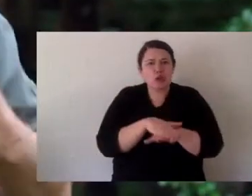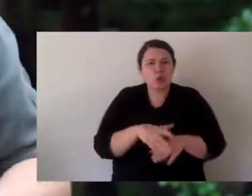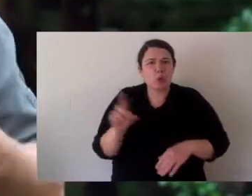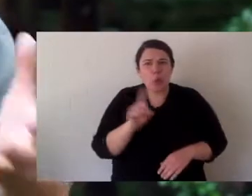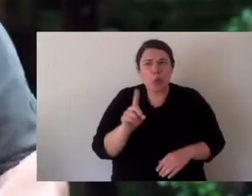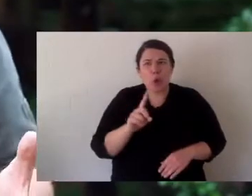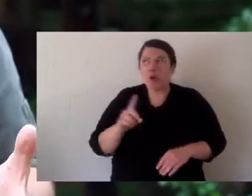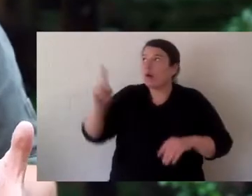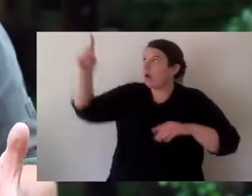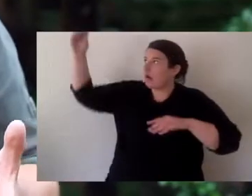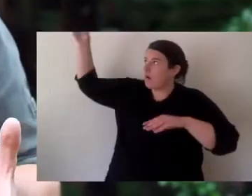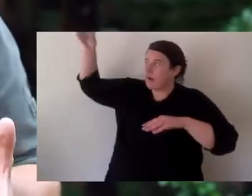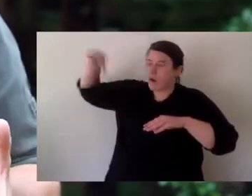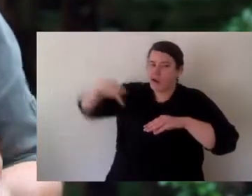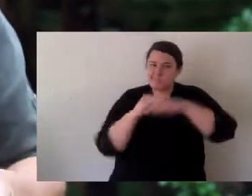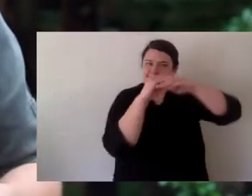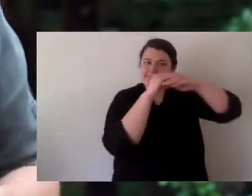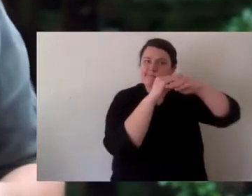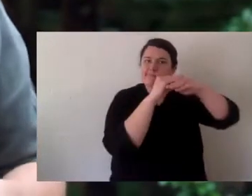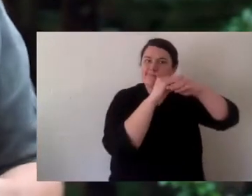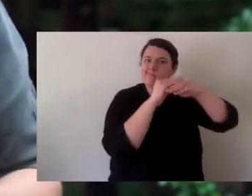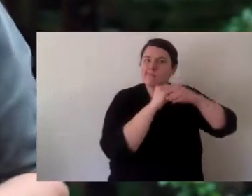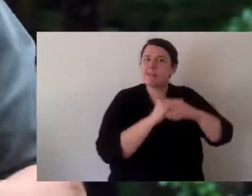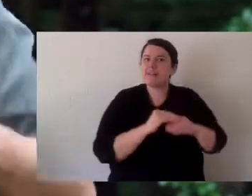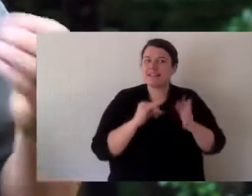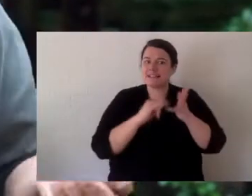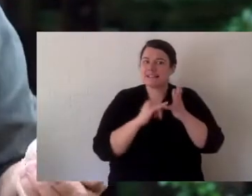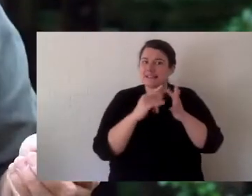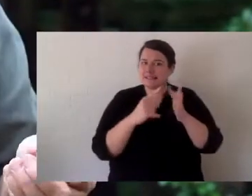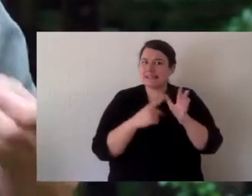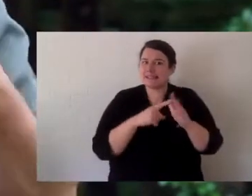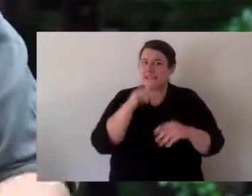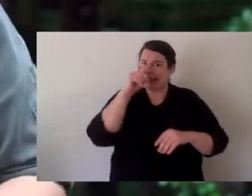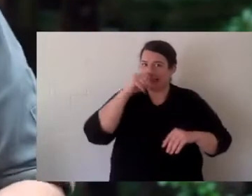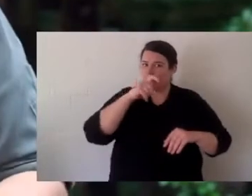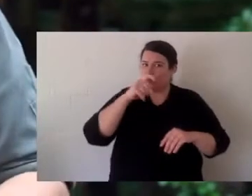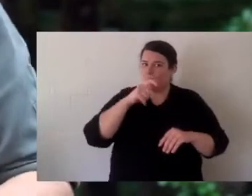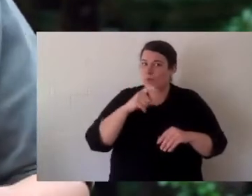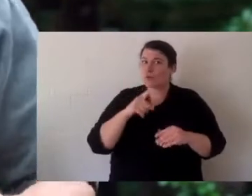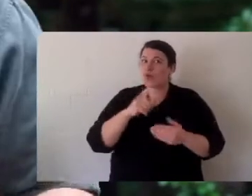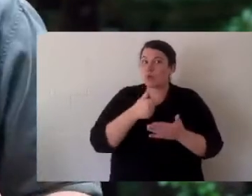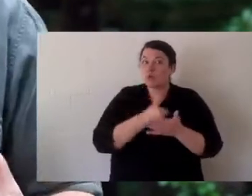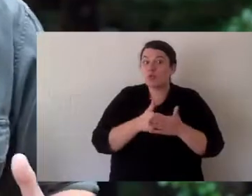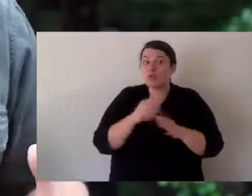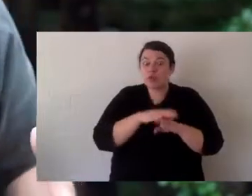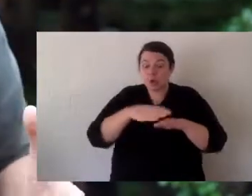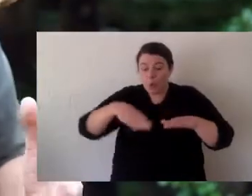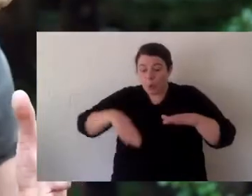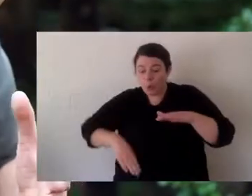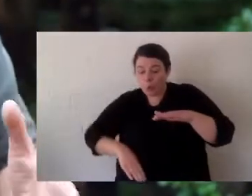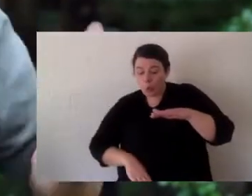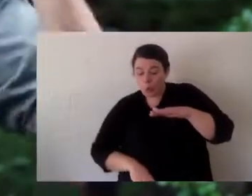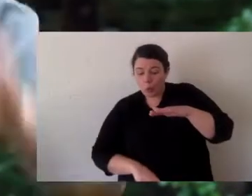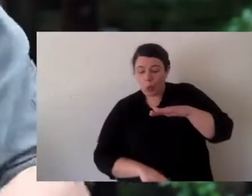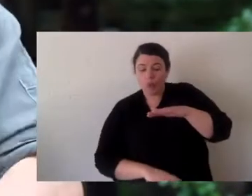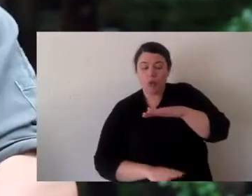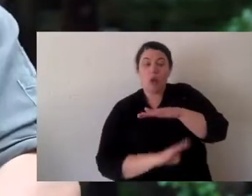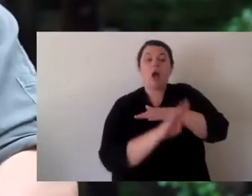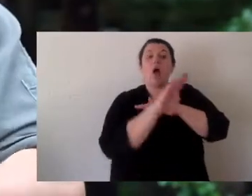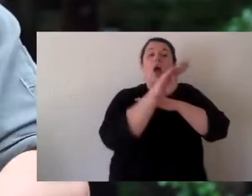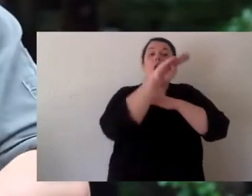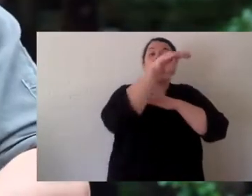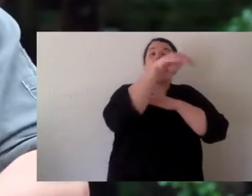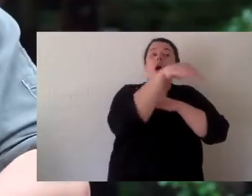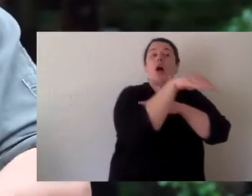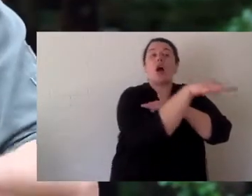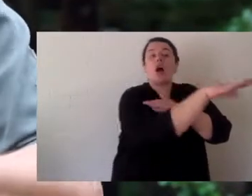could predate a turtle in the water? I know one thing and that's a sea eagle, a fishing eagle. It can come down and swoop a turtle so they tend